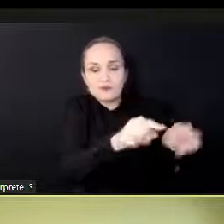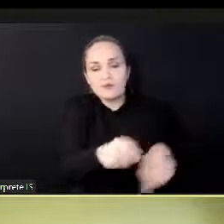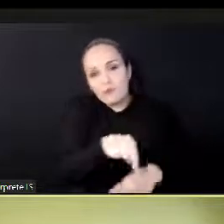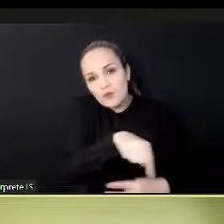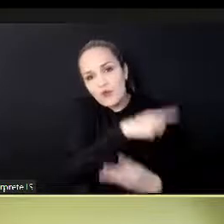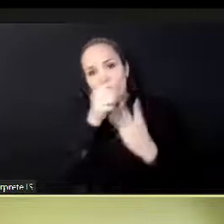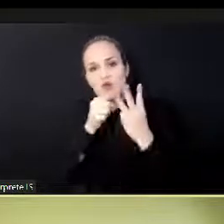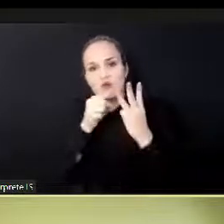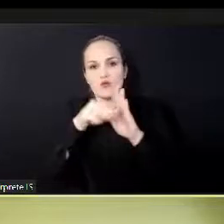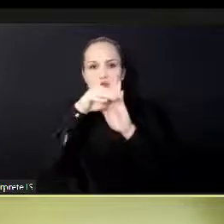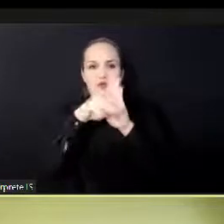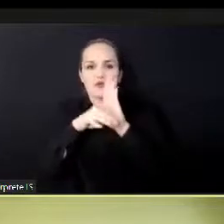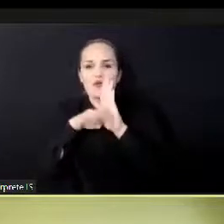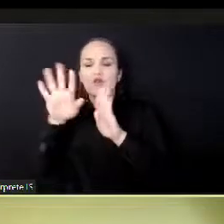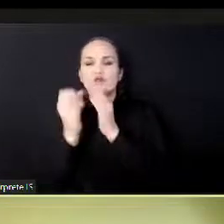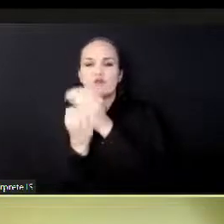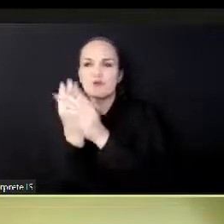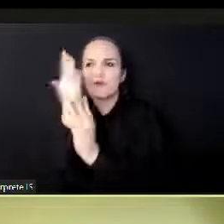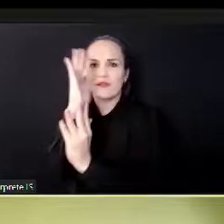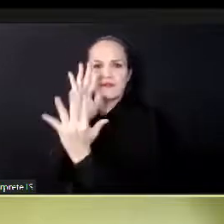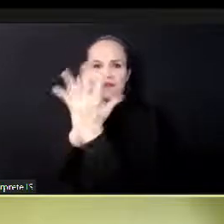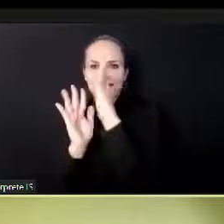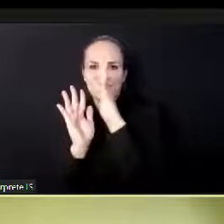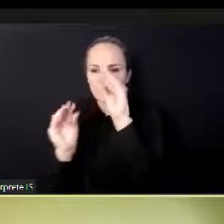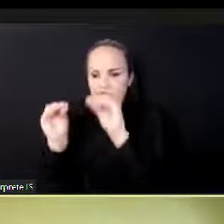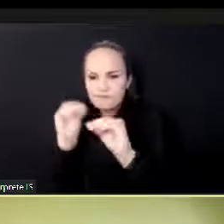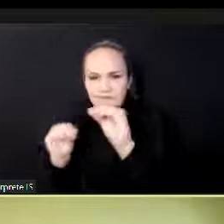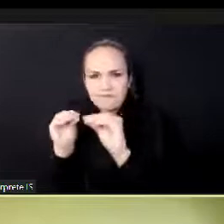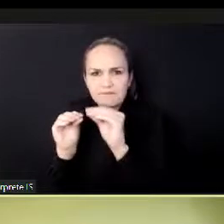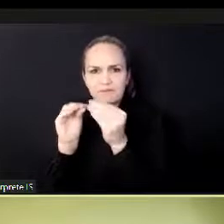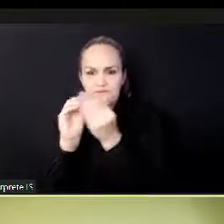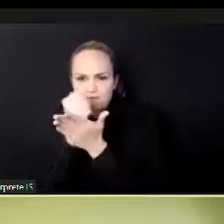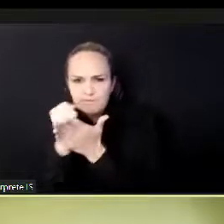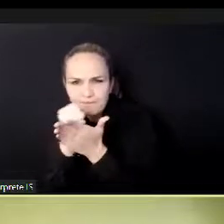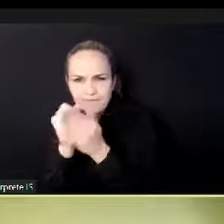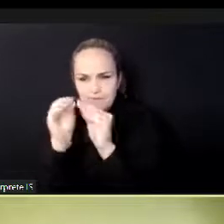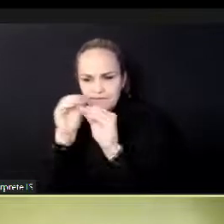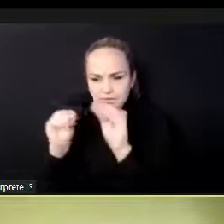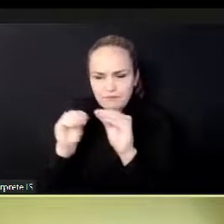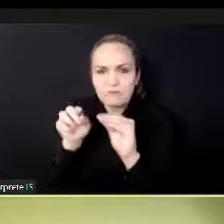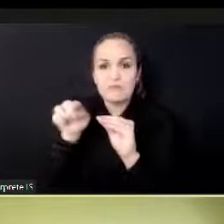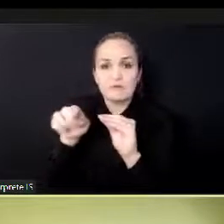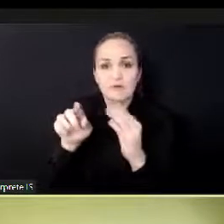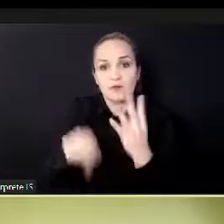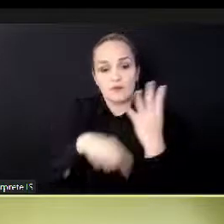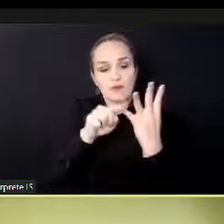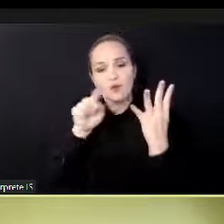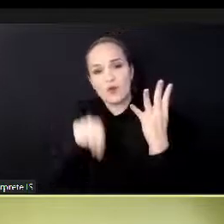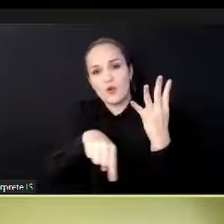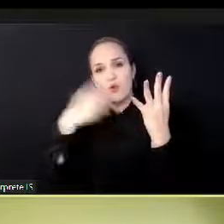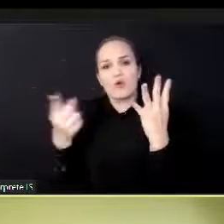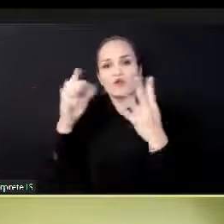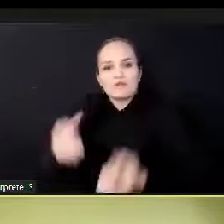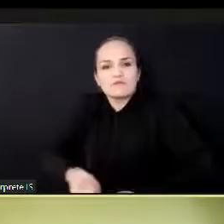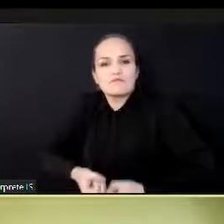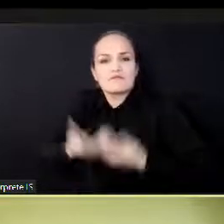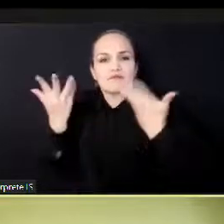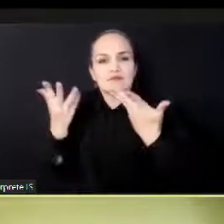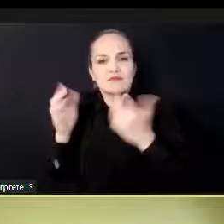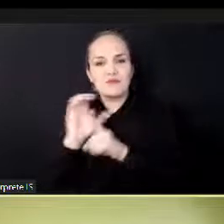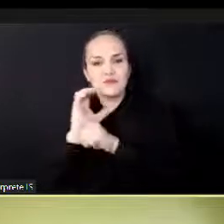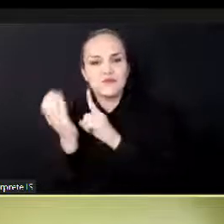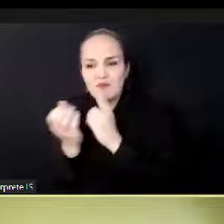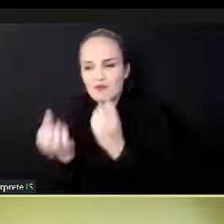for traditional knowledge and expressions and cultural expressions. And, uh, we also have, uh, the latest, uh,